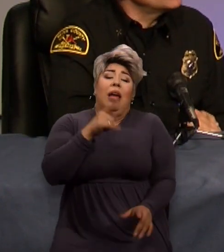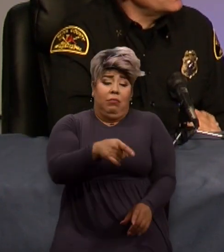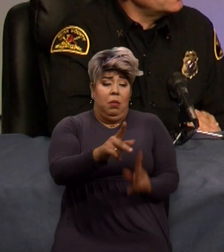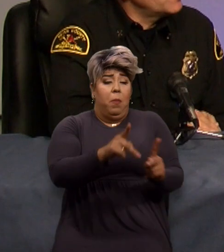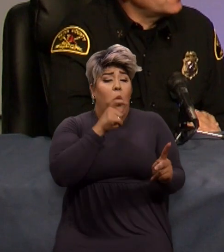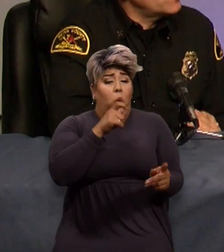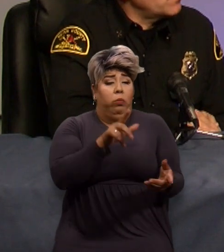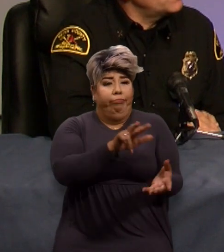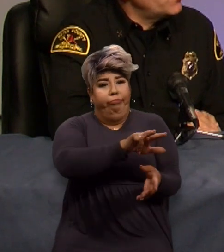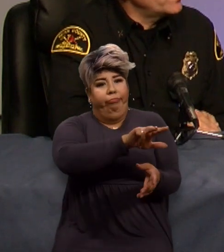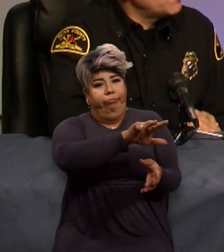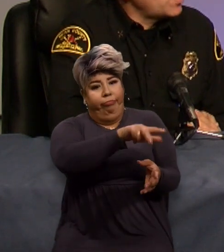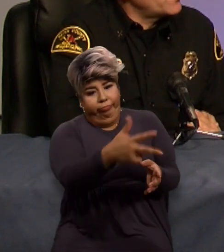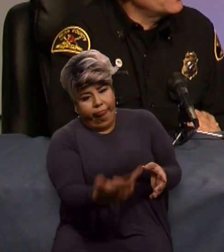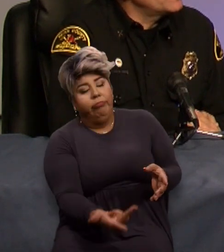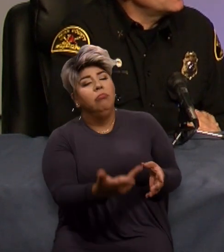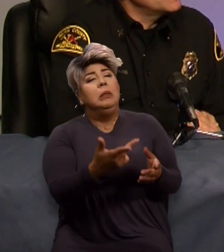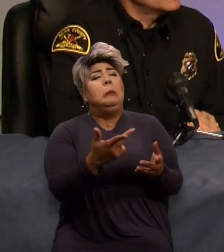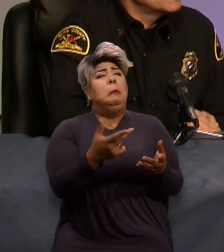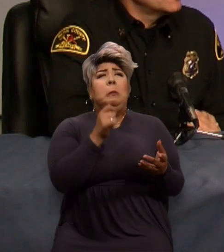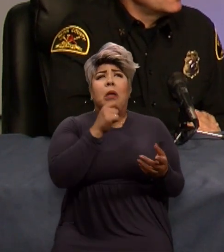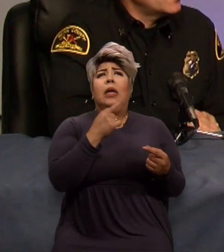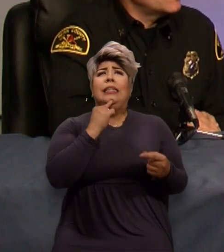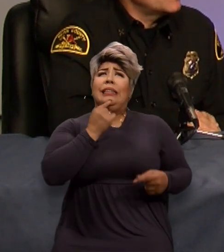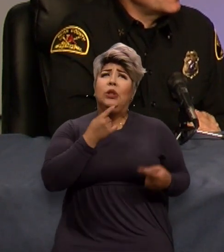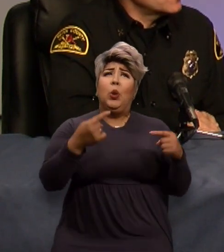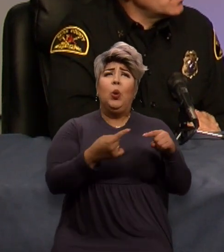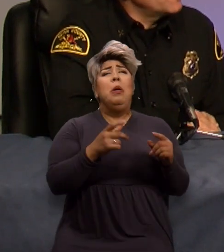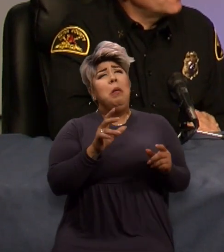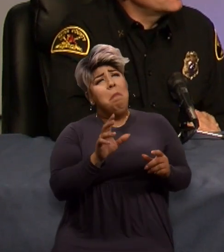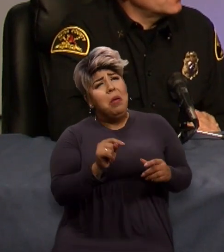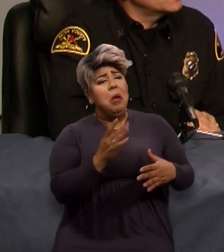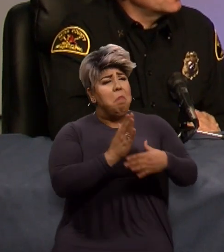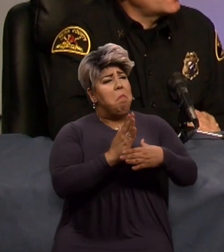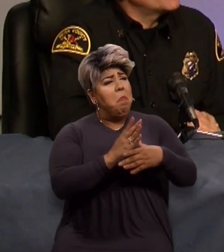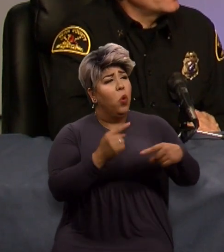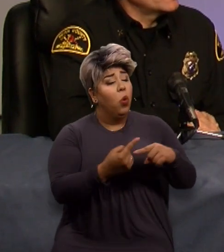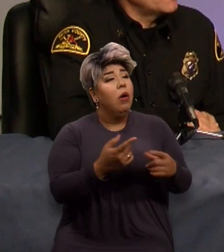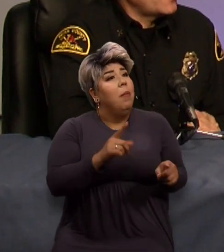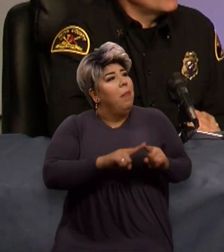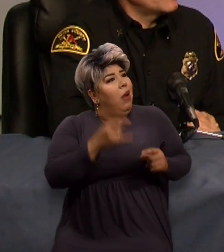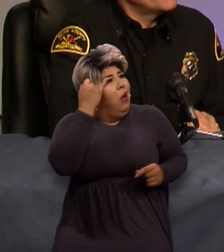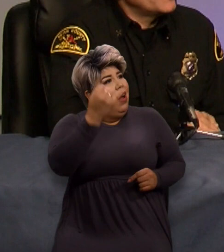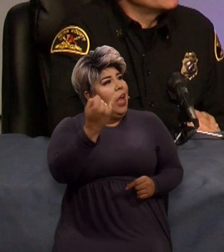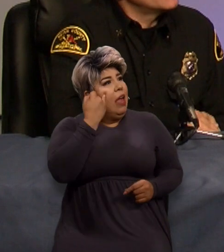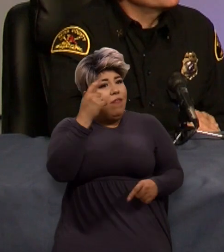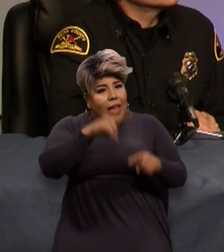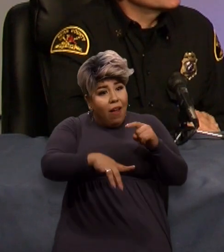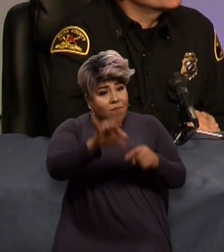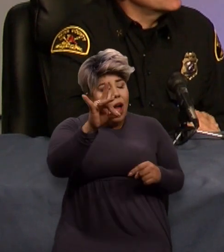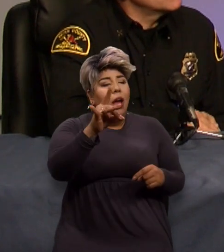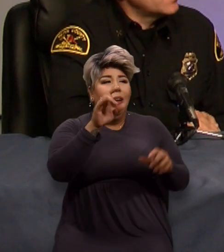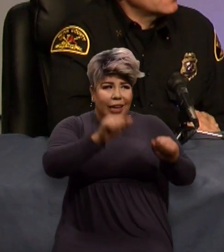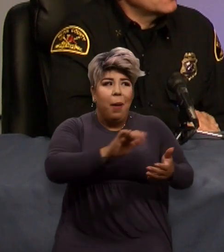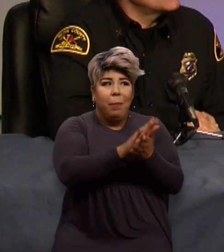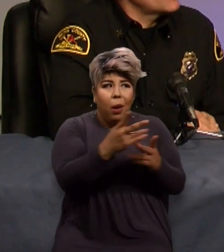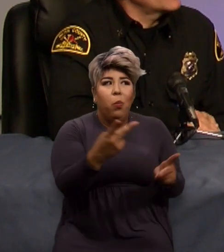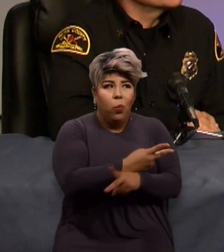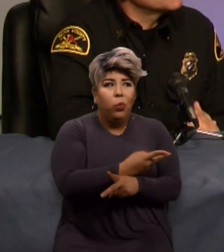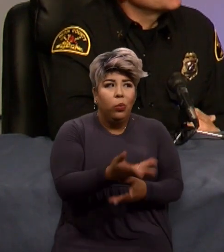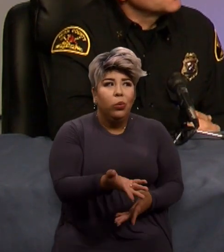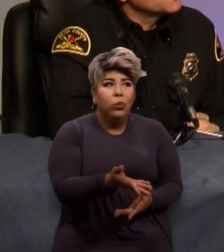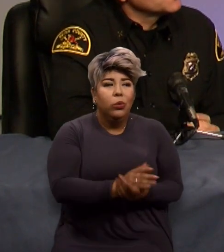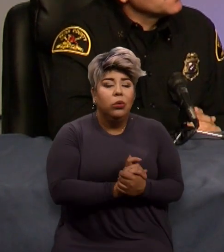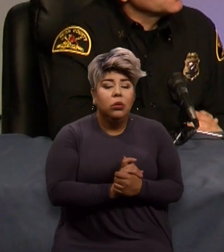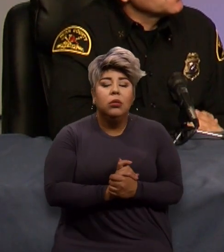injuries, but there were pretty moderate injuries, but those could have turned into life threatening. And that would have been the difference between making it